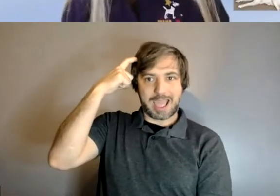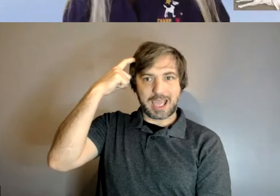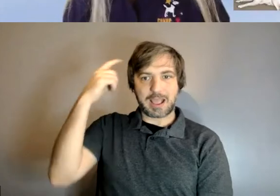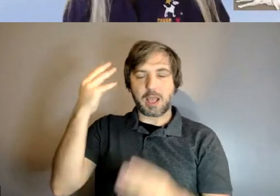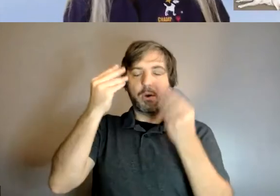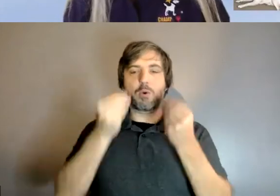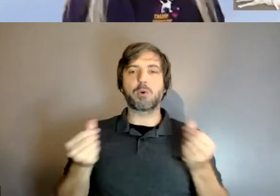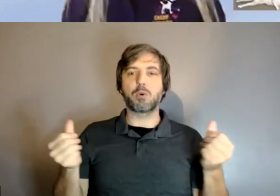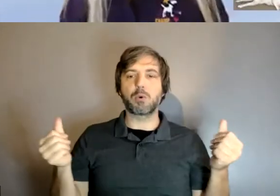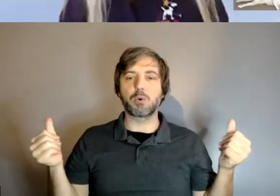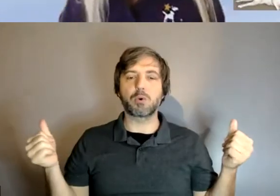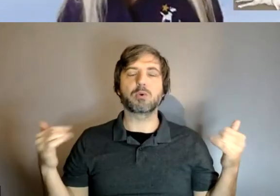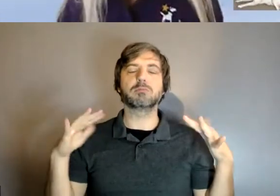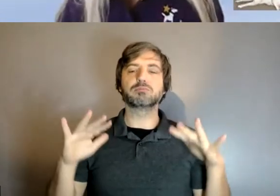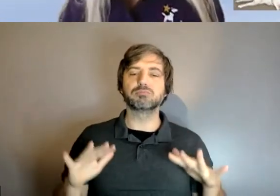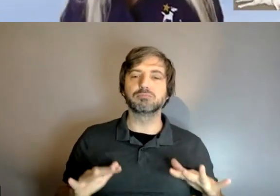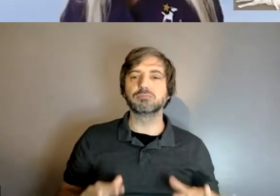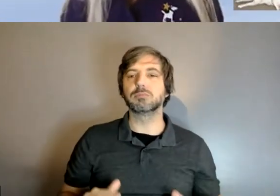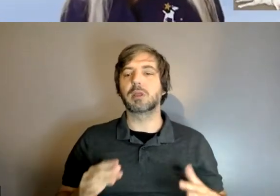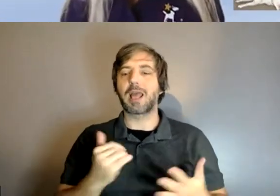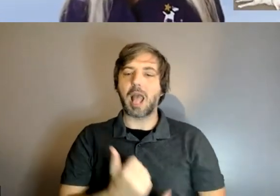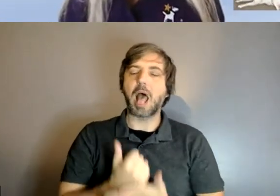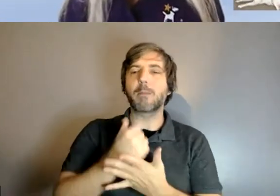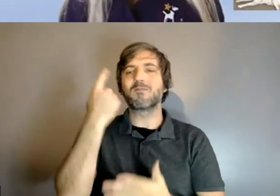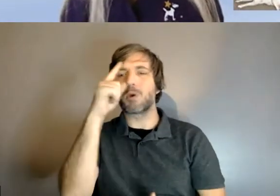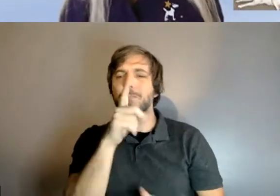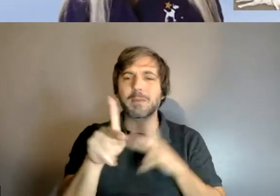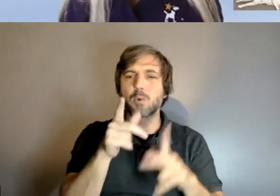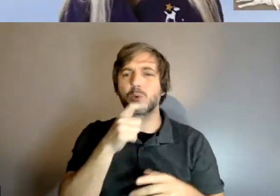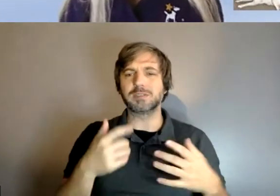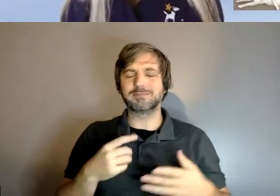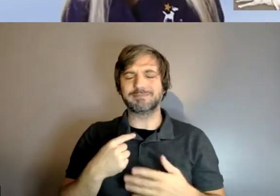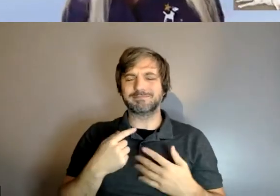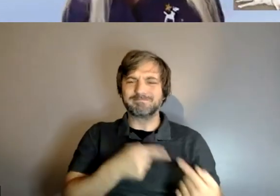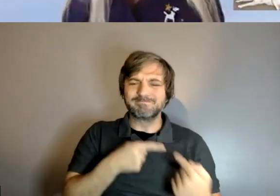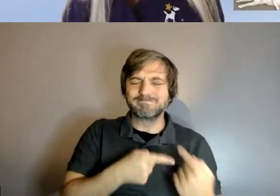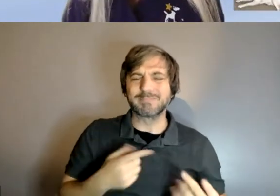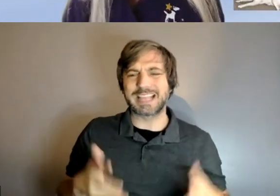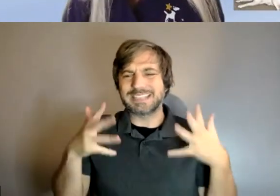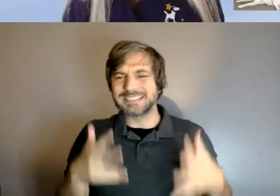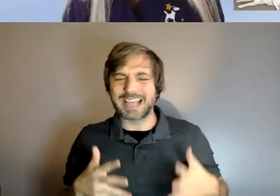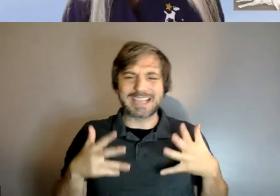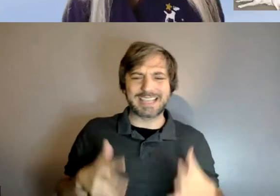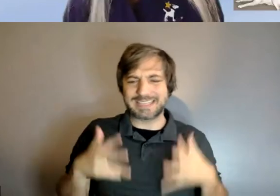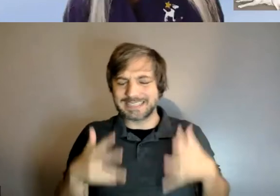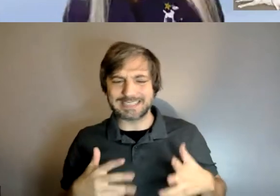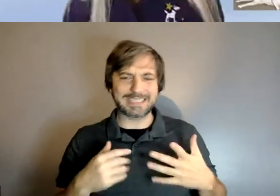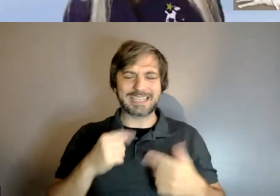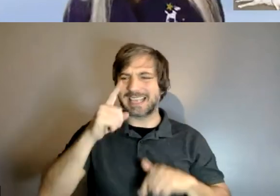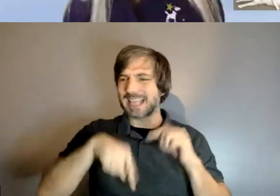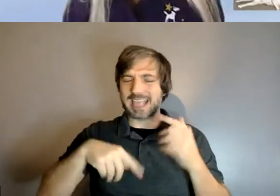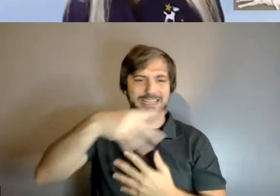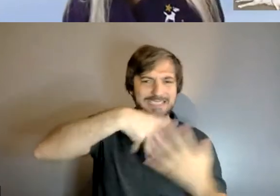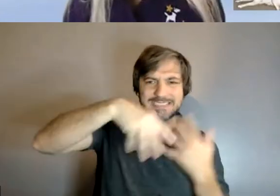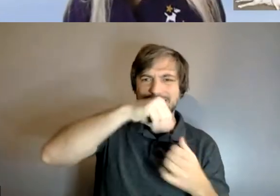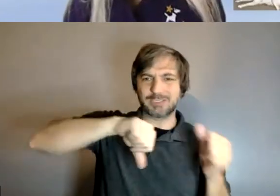from anxiety stay in interactive social situations so they literally are